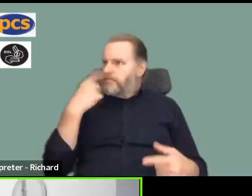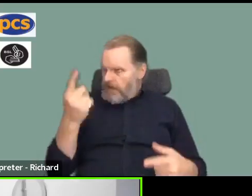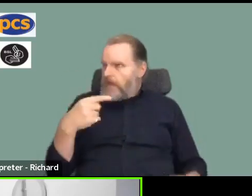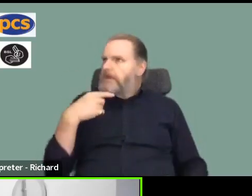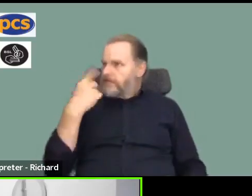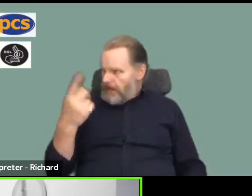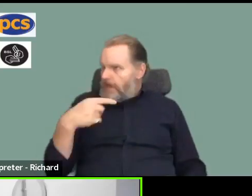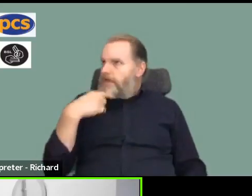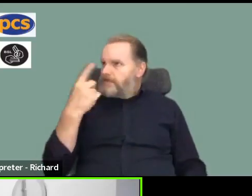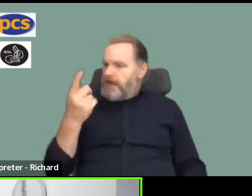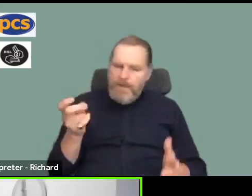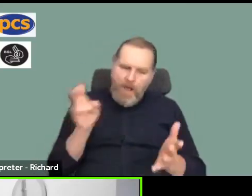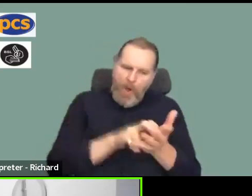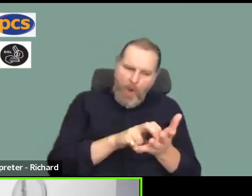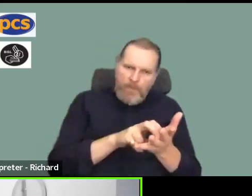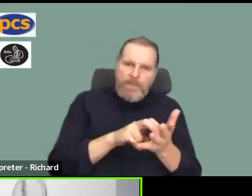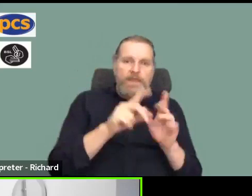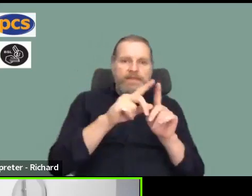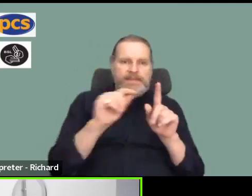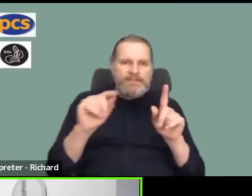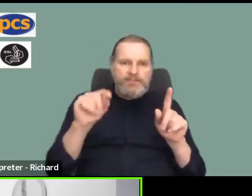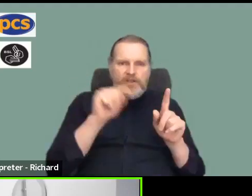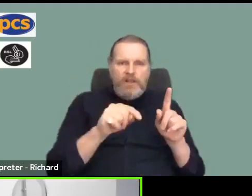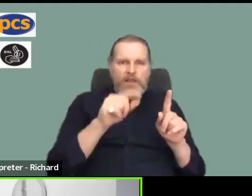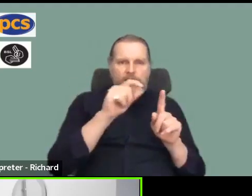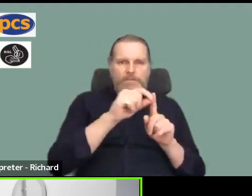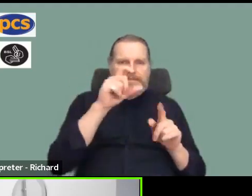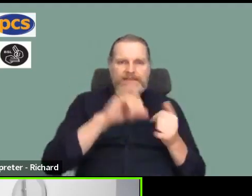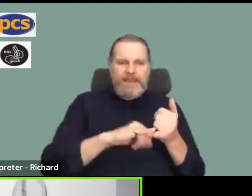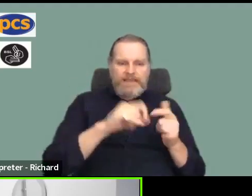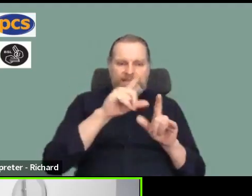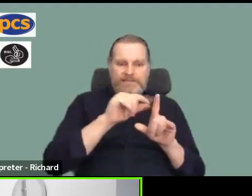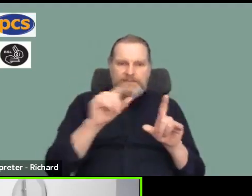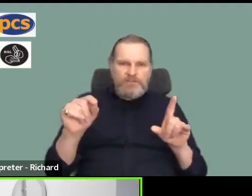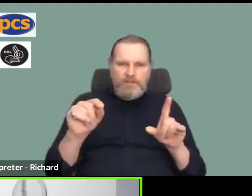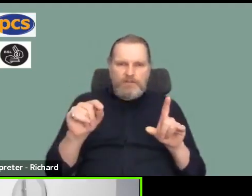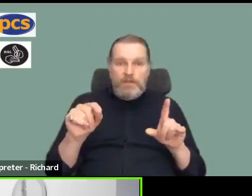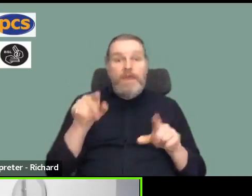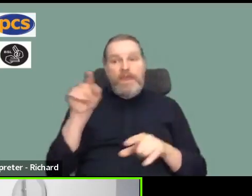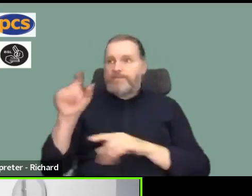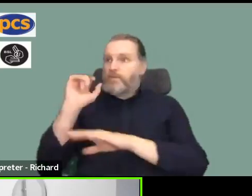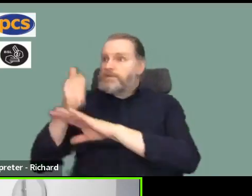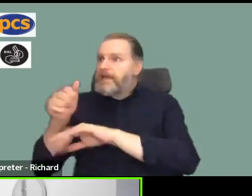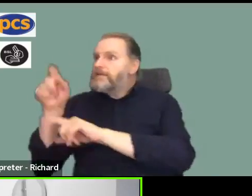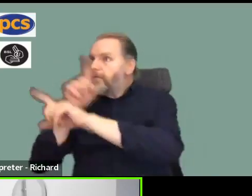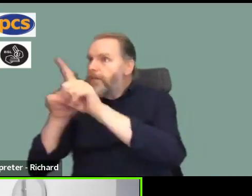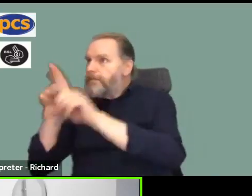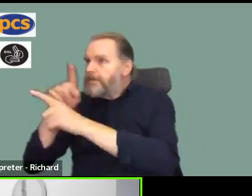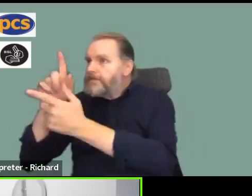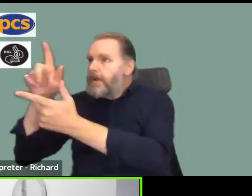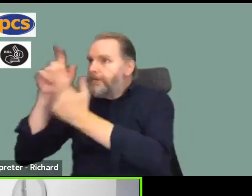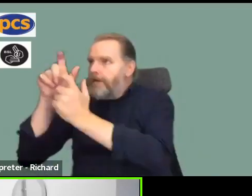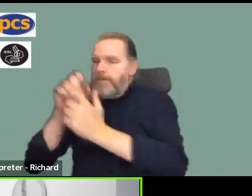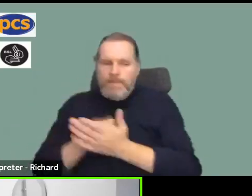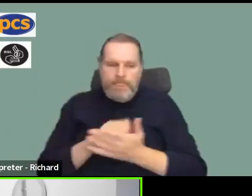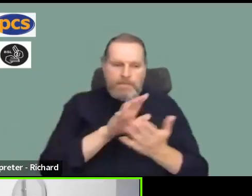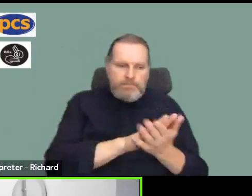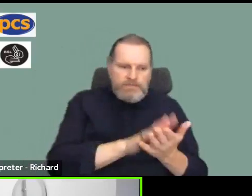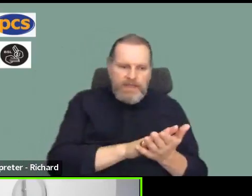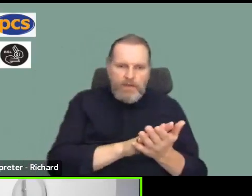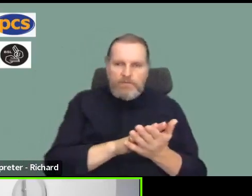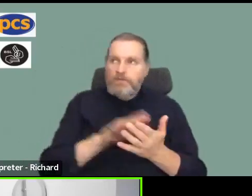recorded on digital to make sure that we've spoken to our members and our members information is up to date